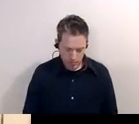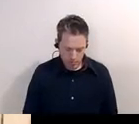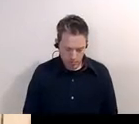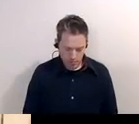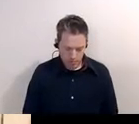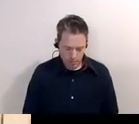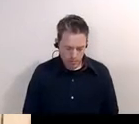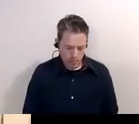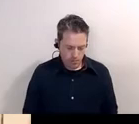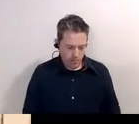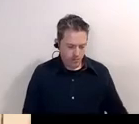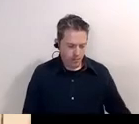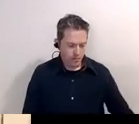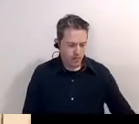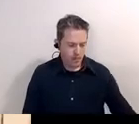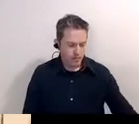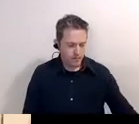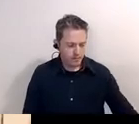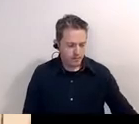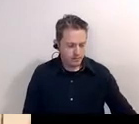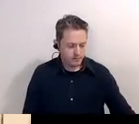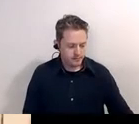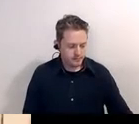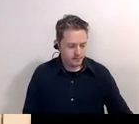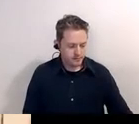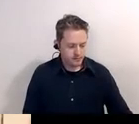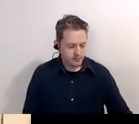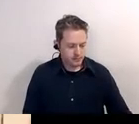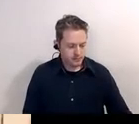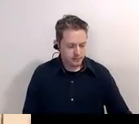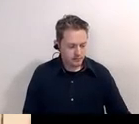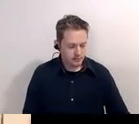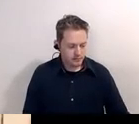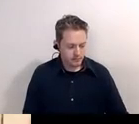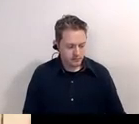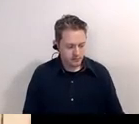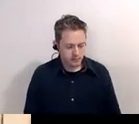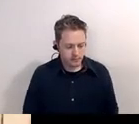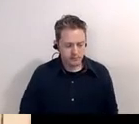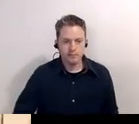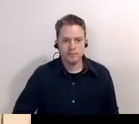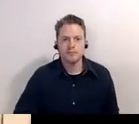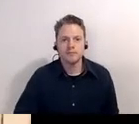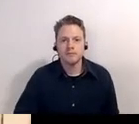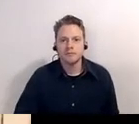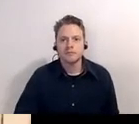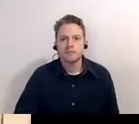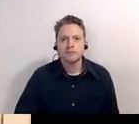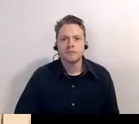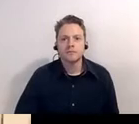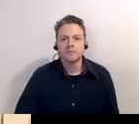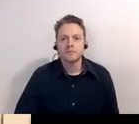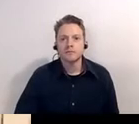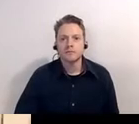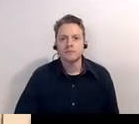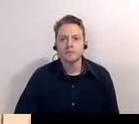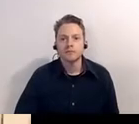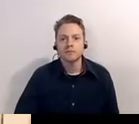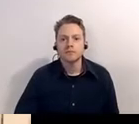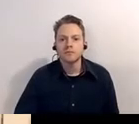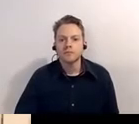uh uh just in the front the very very front bottom left is the is the uh trust building which is still standing